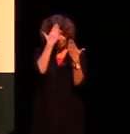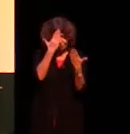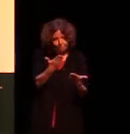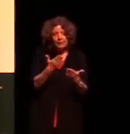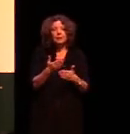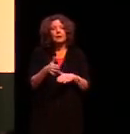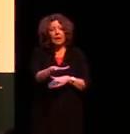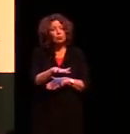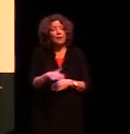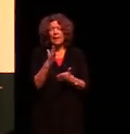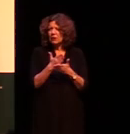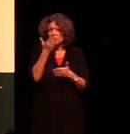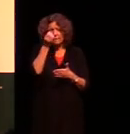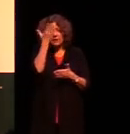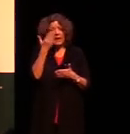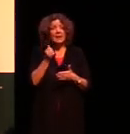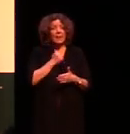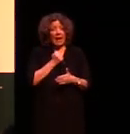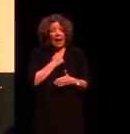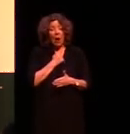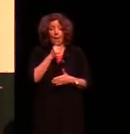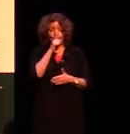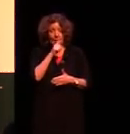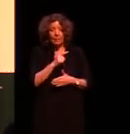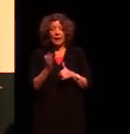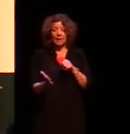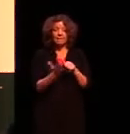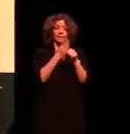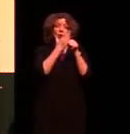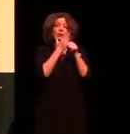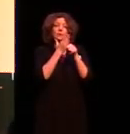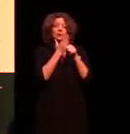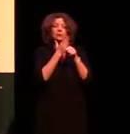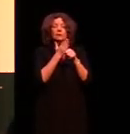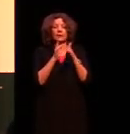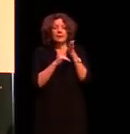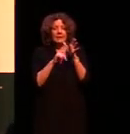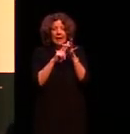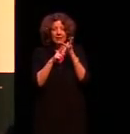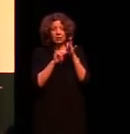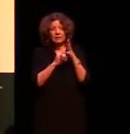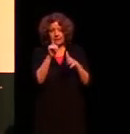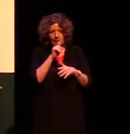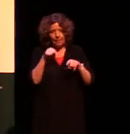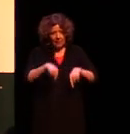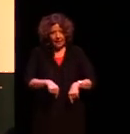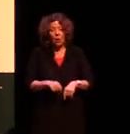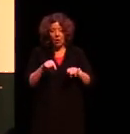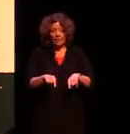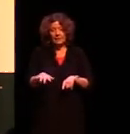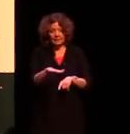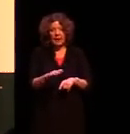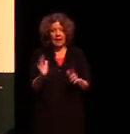they forget that our people are the First Nation people of this sacred land. And they think